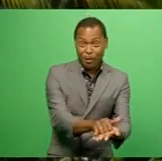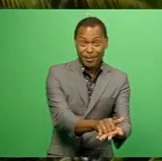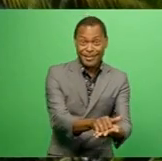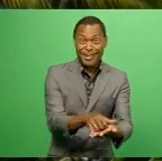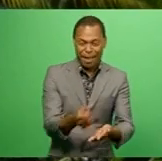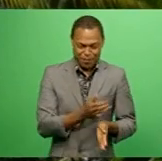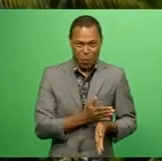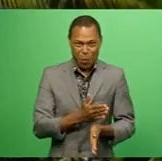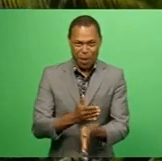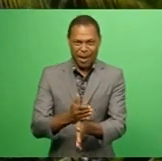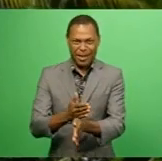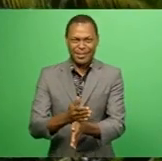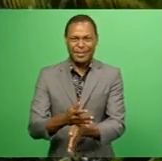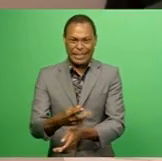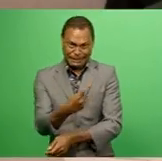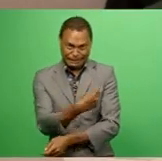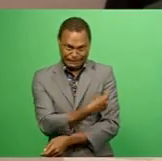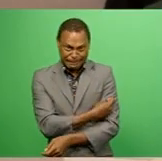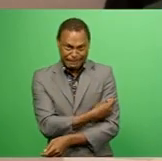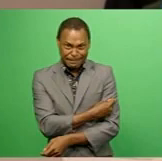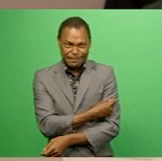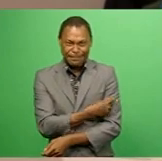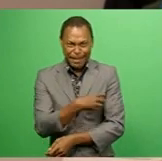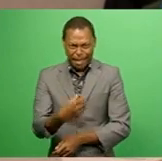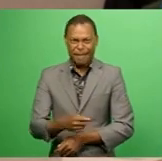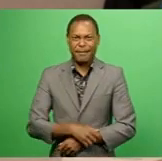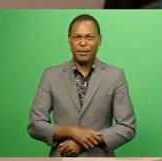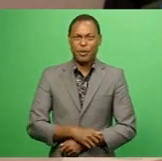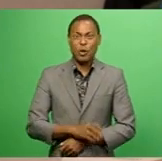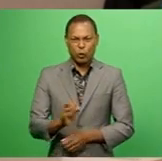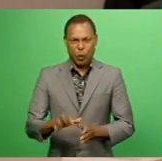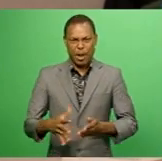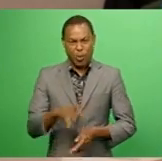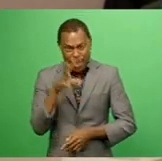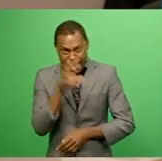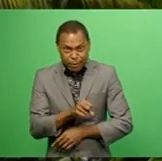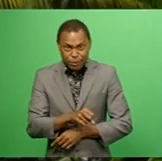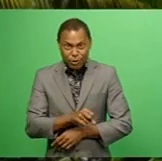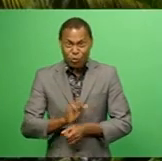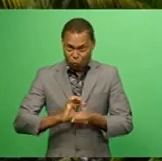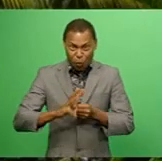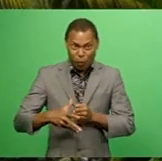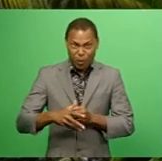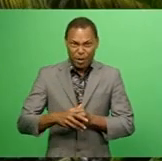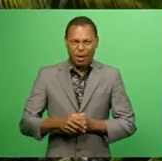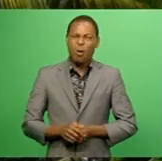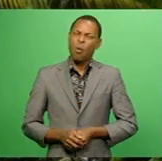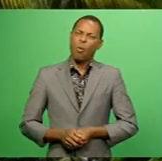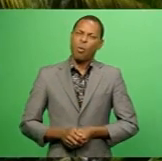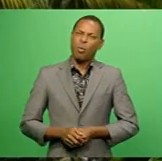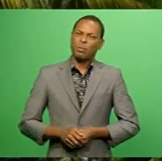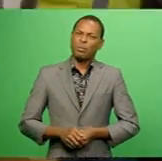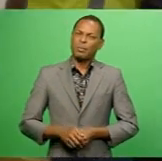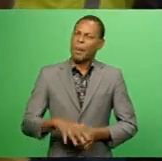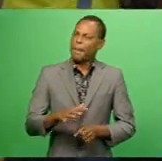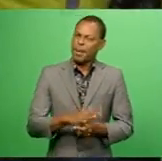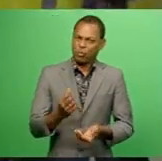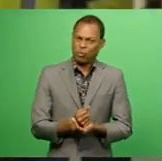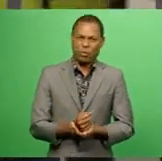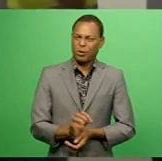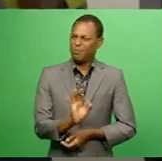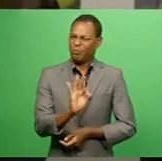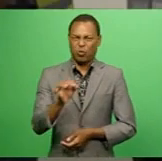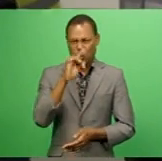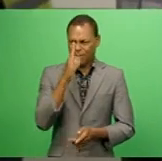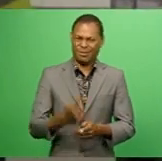knowing that they get the vaccine, even if they catch COVID-19, they are rest assured that they will get very, very sick. Dr.